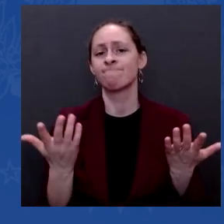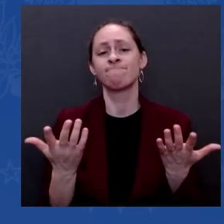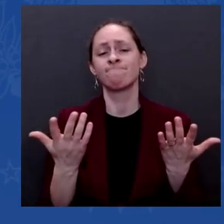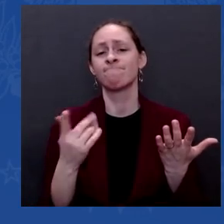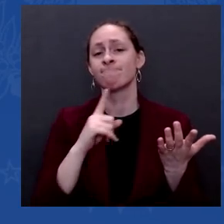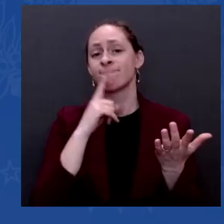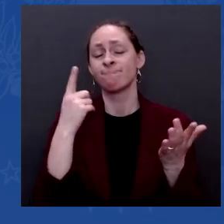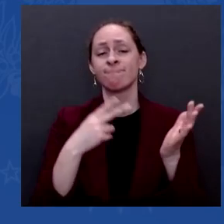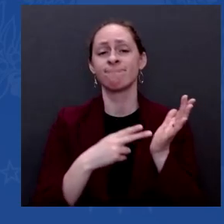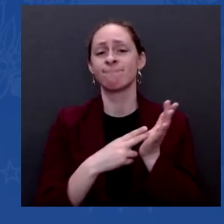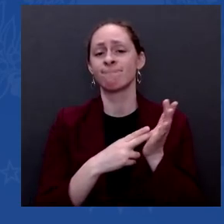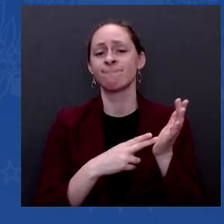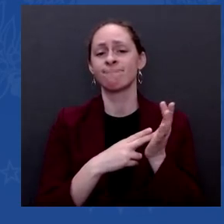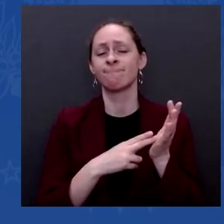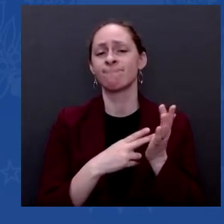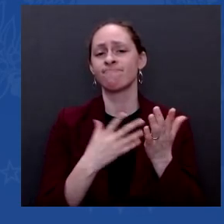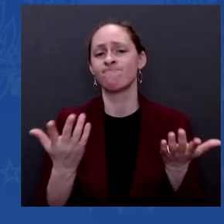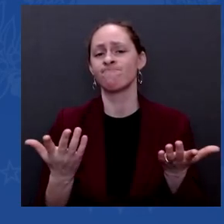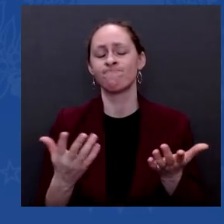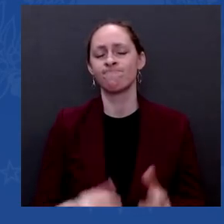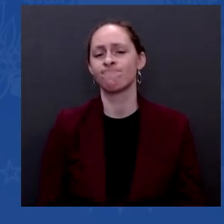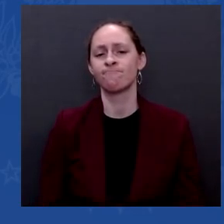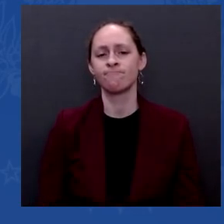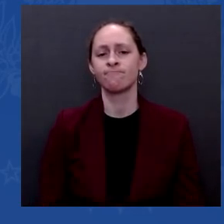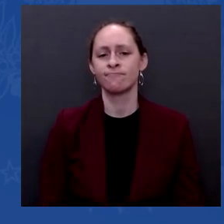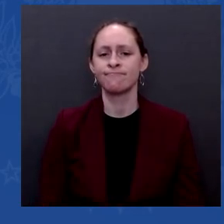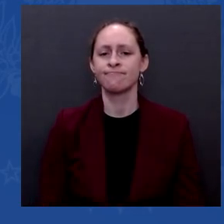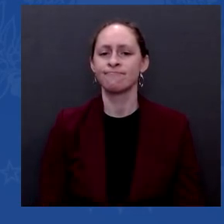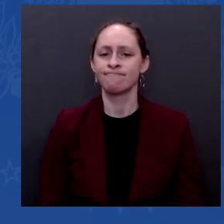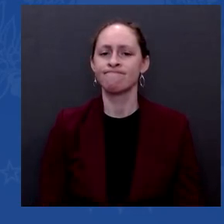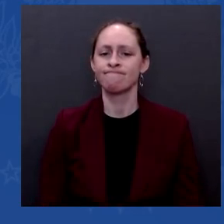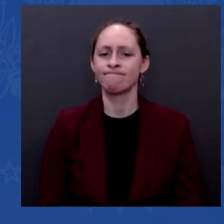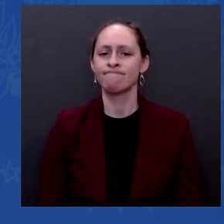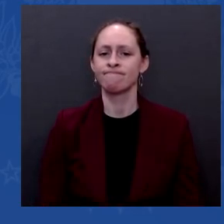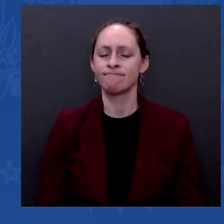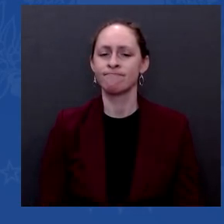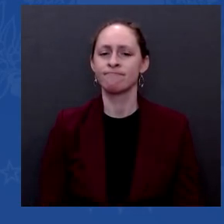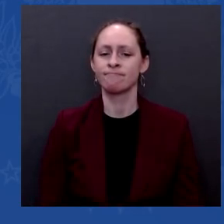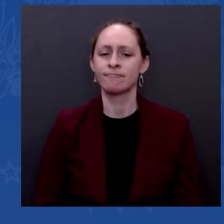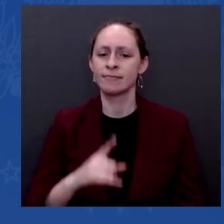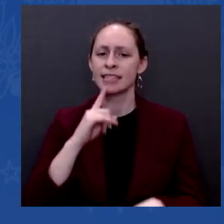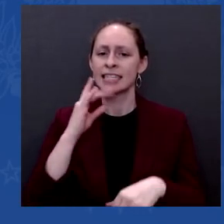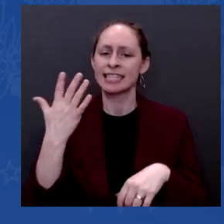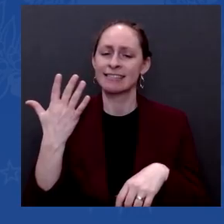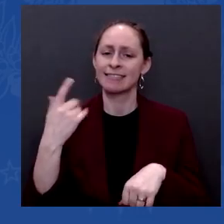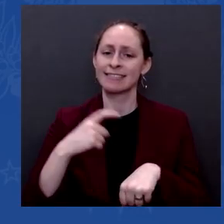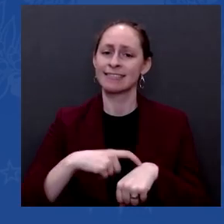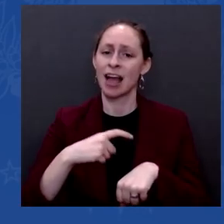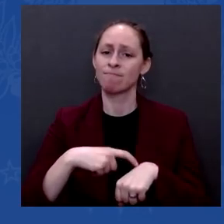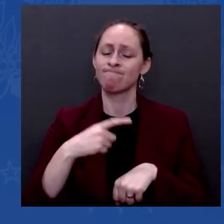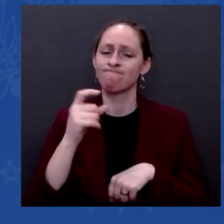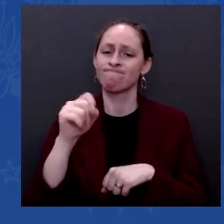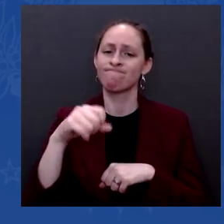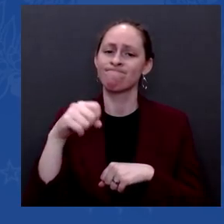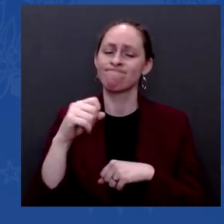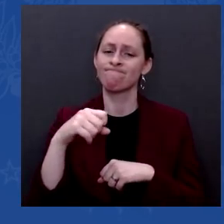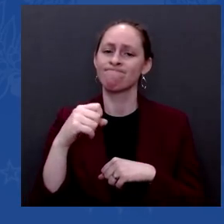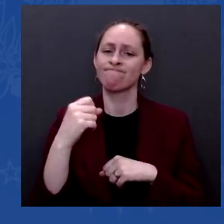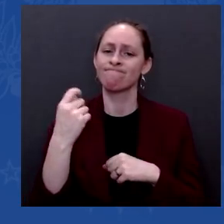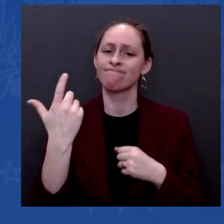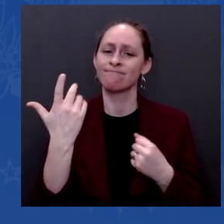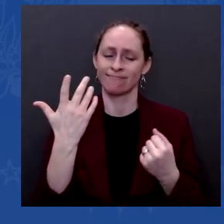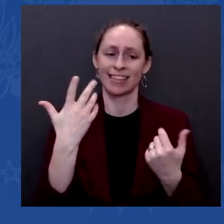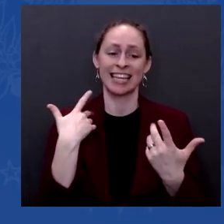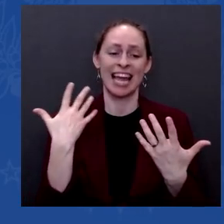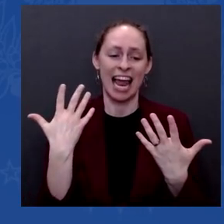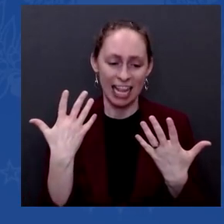there's a timing that is not of one's own choice. It's somewhat dictated by events that are happening in country and